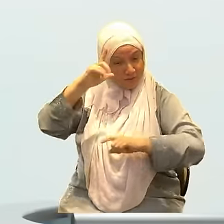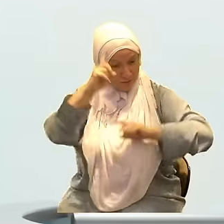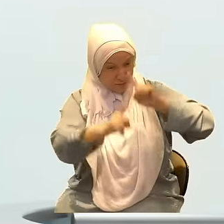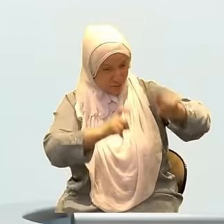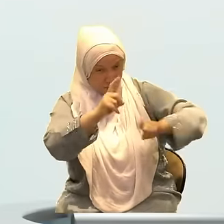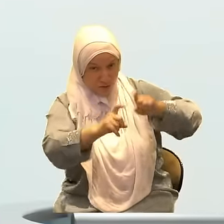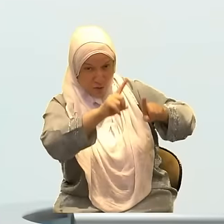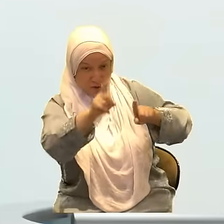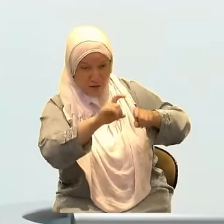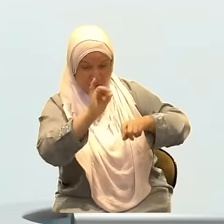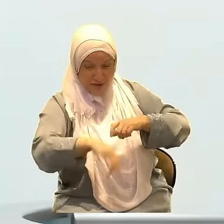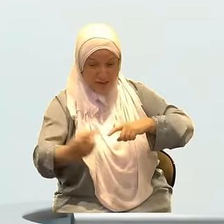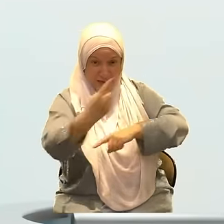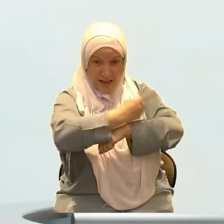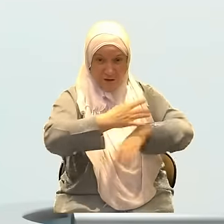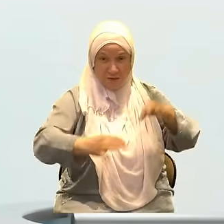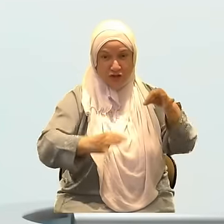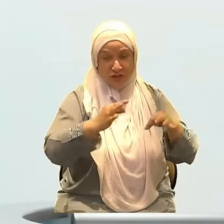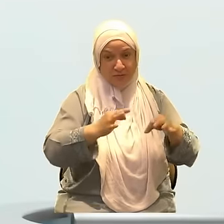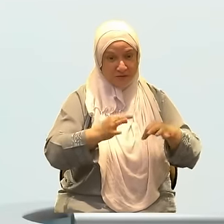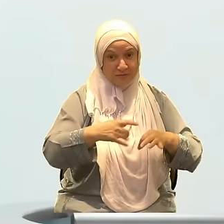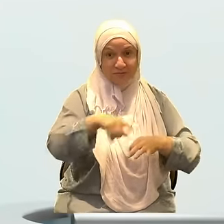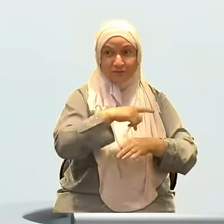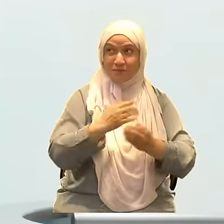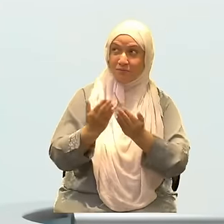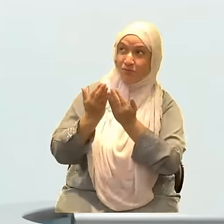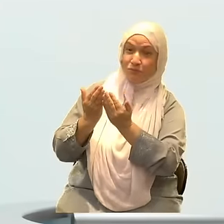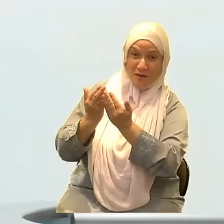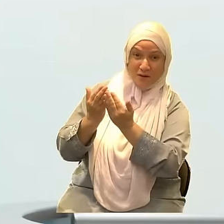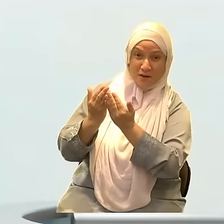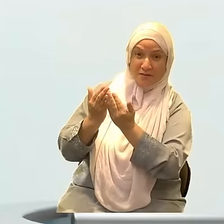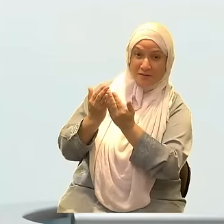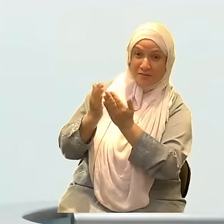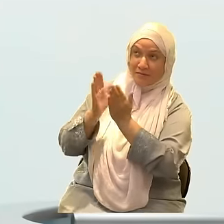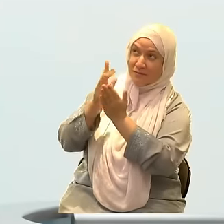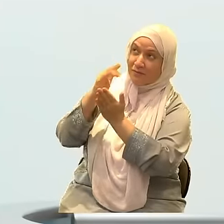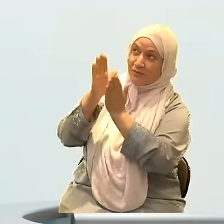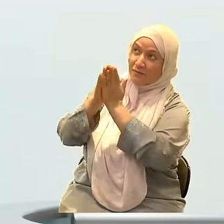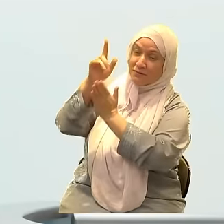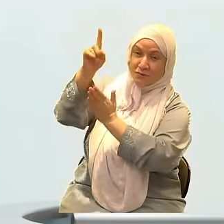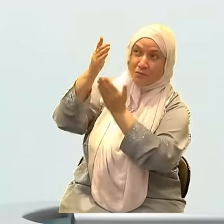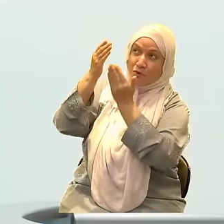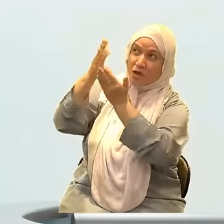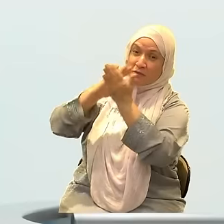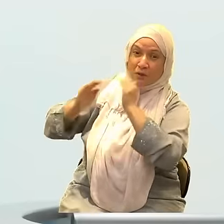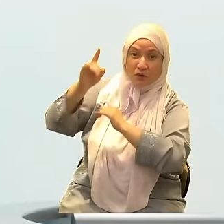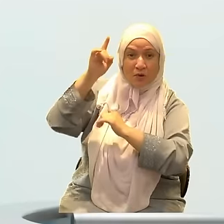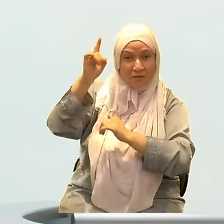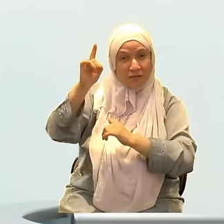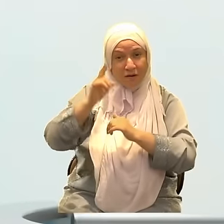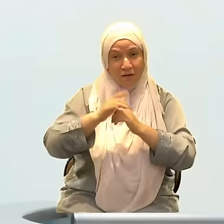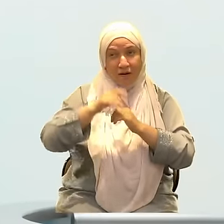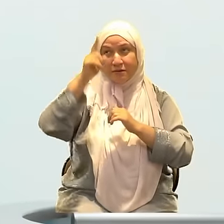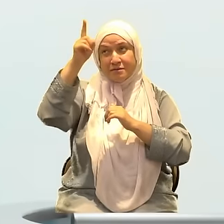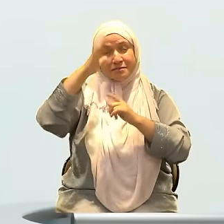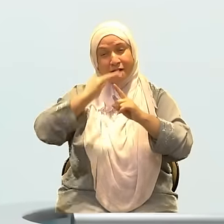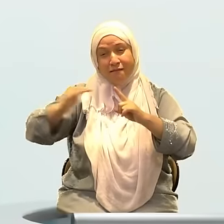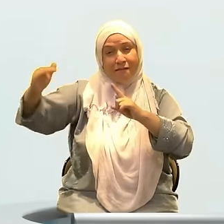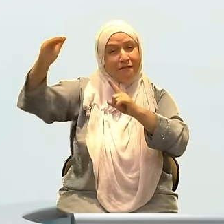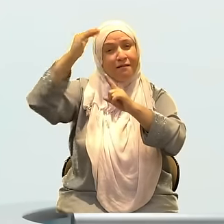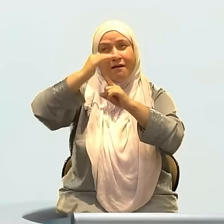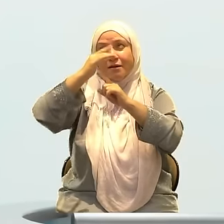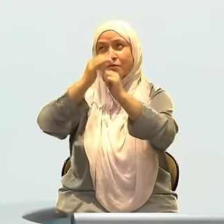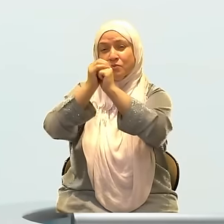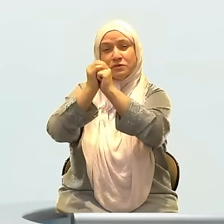We begin by praising Allah subhanahu wa ta'ala and bearing witness that none has the right to be worshipped or unconditionally obeyed except for him. And we bear witness that